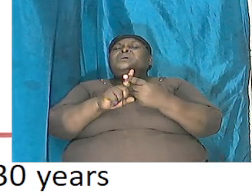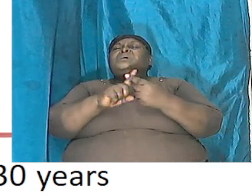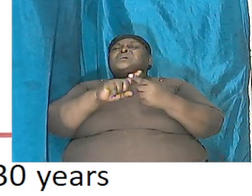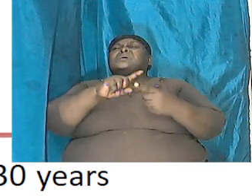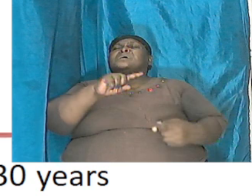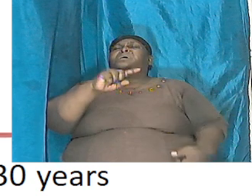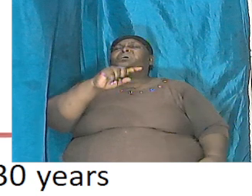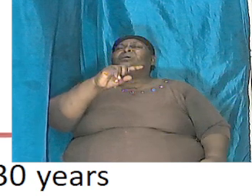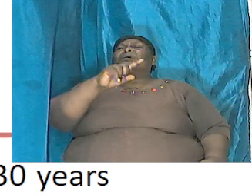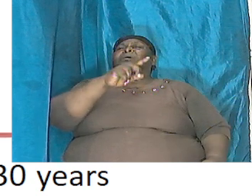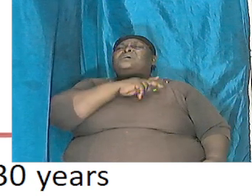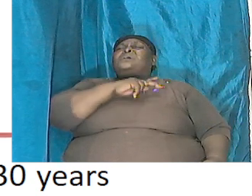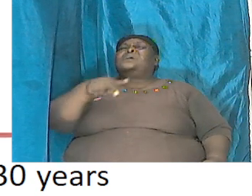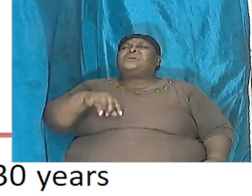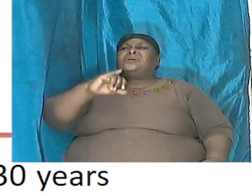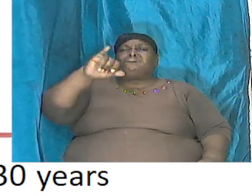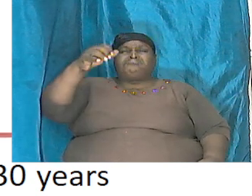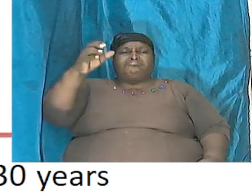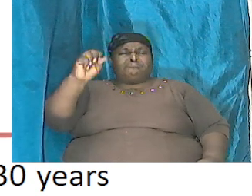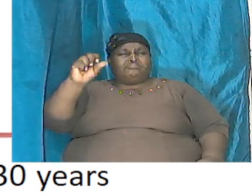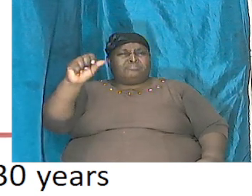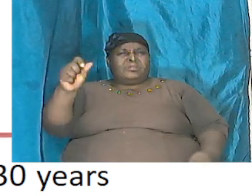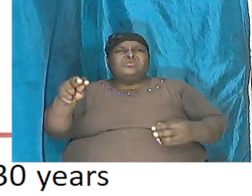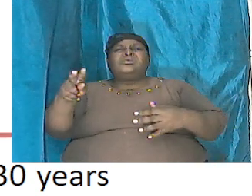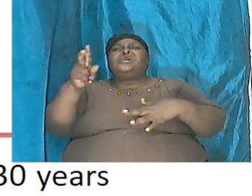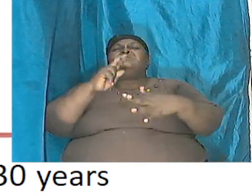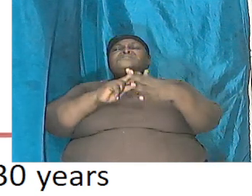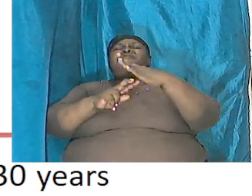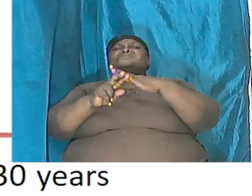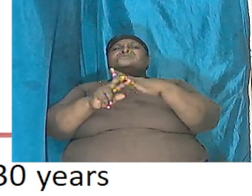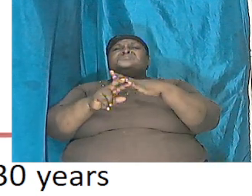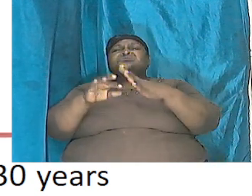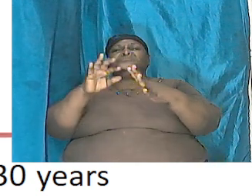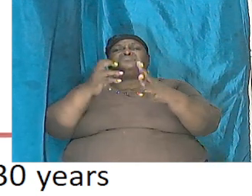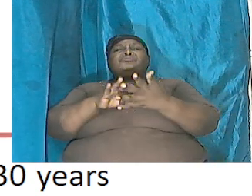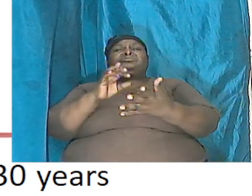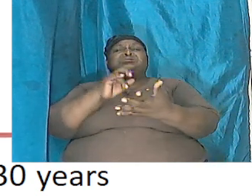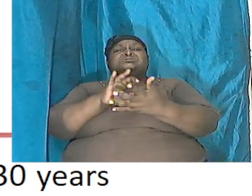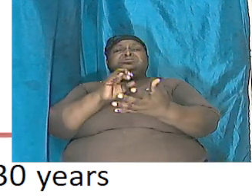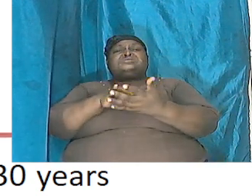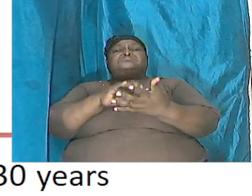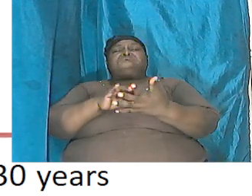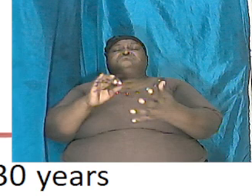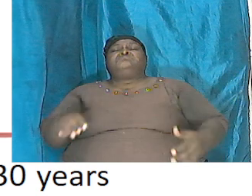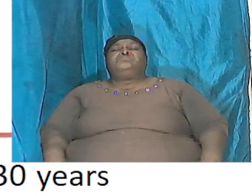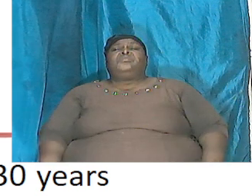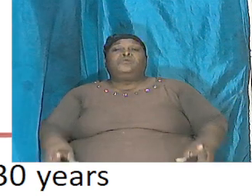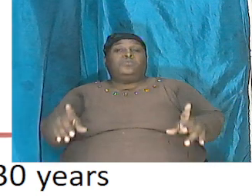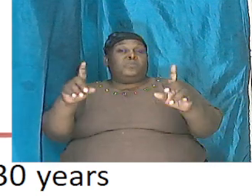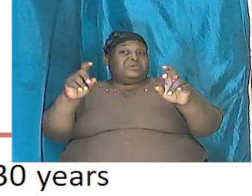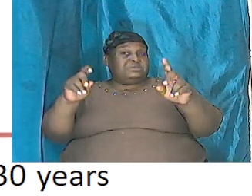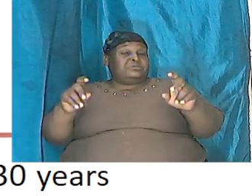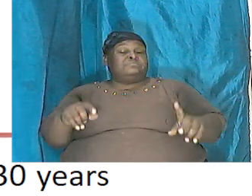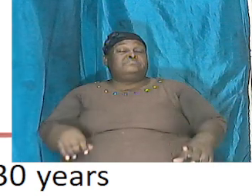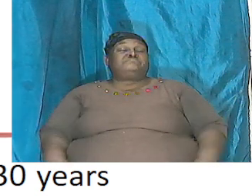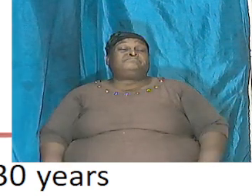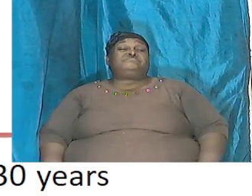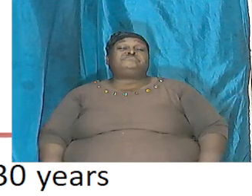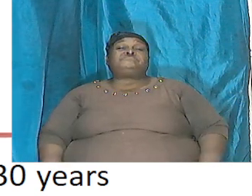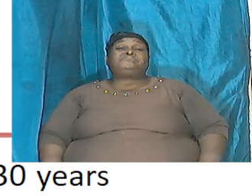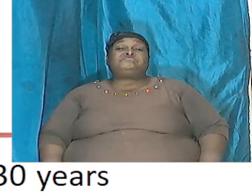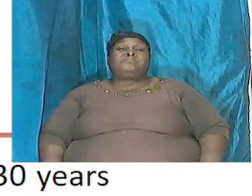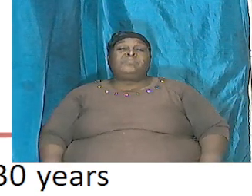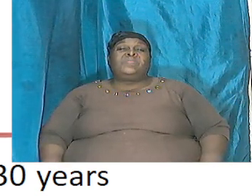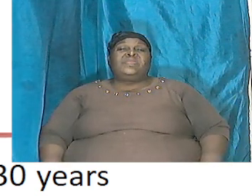was coined and came into use the question however is is